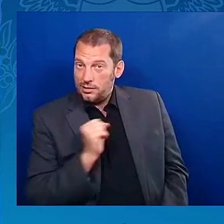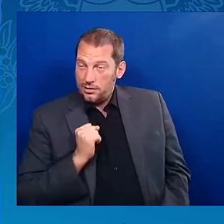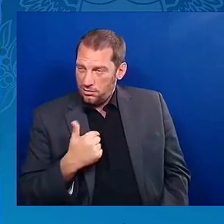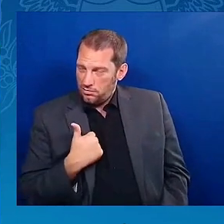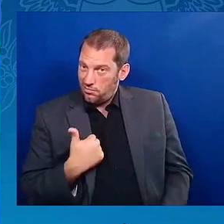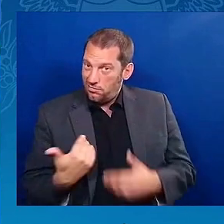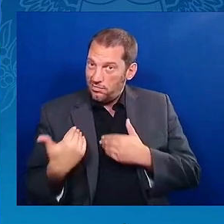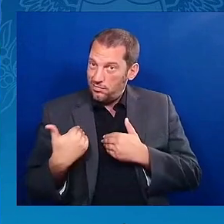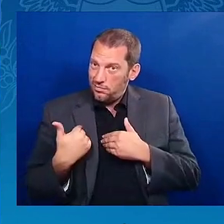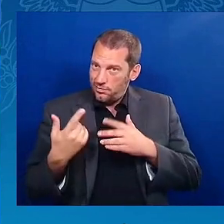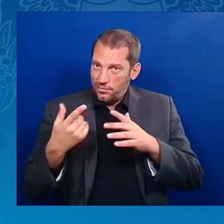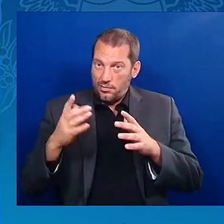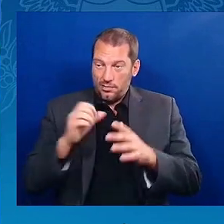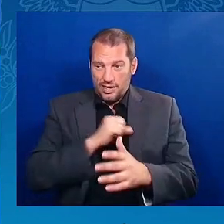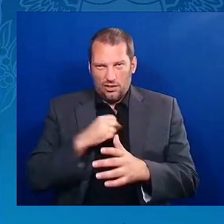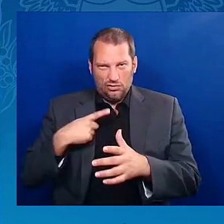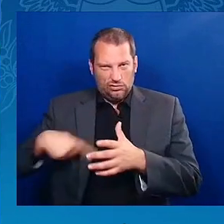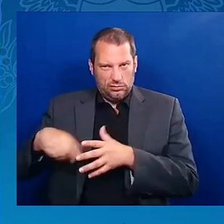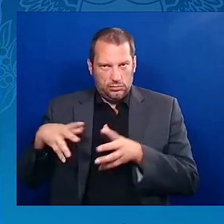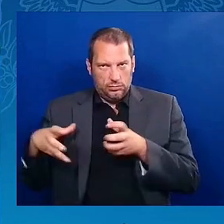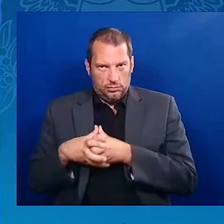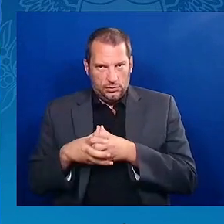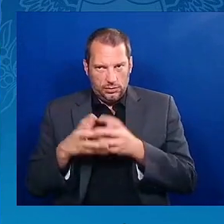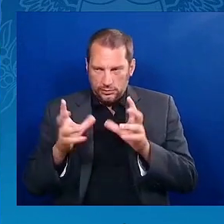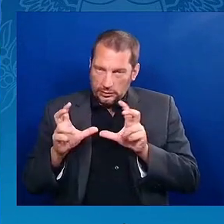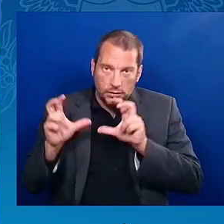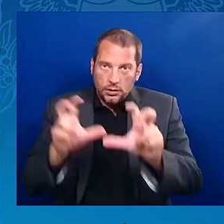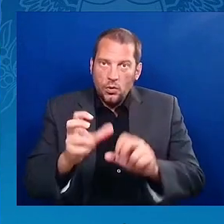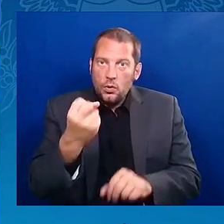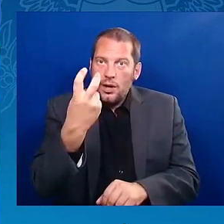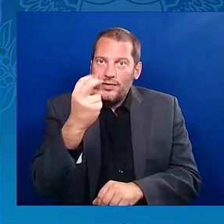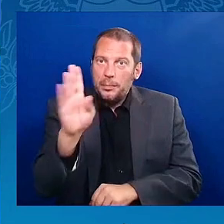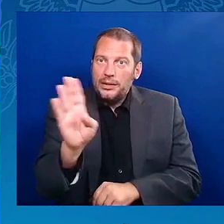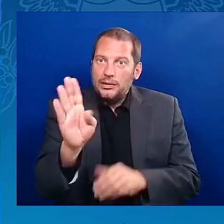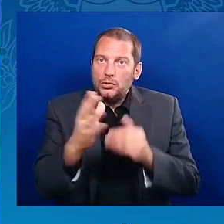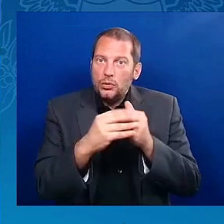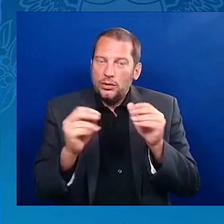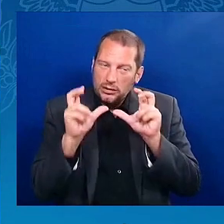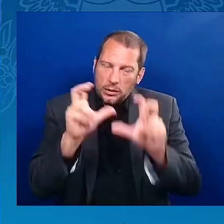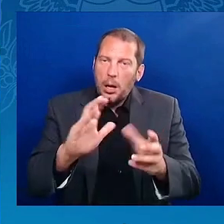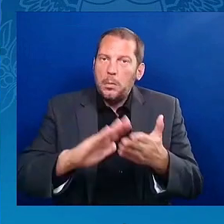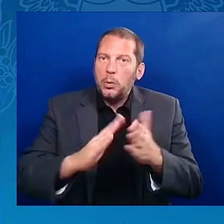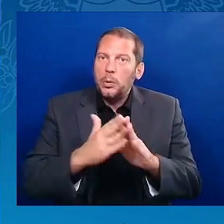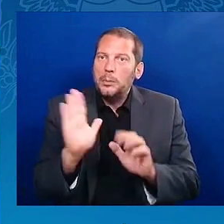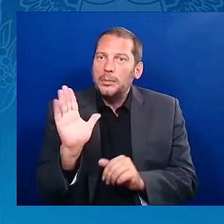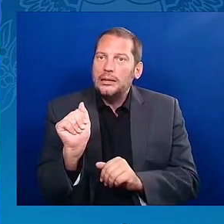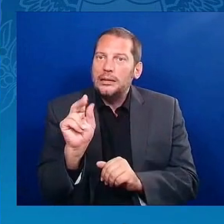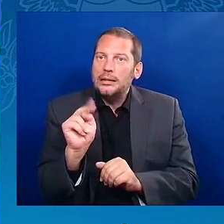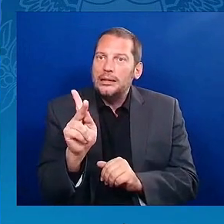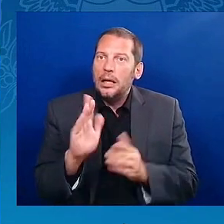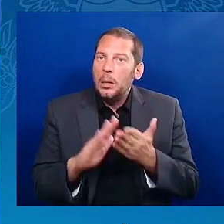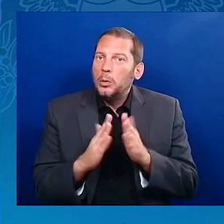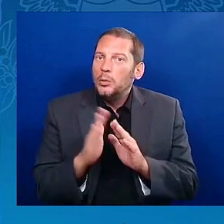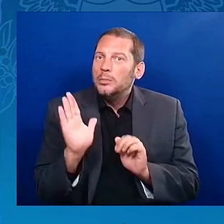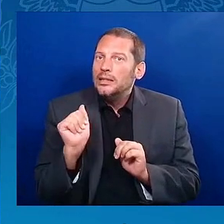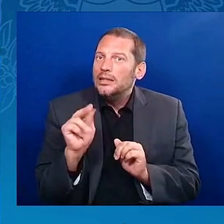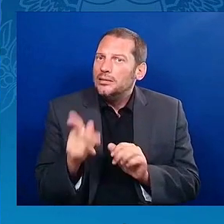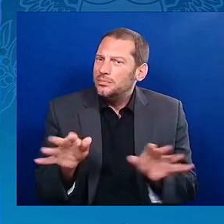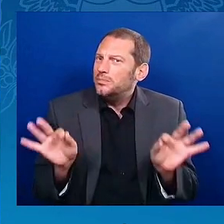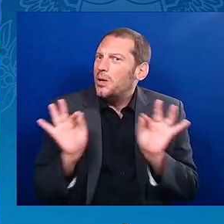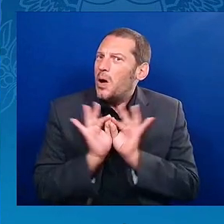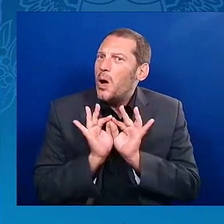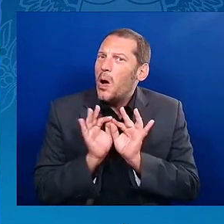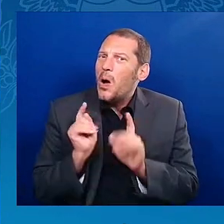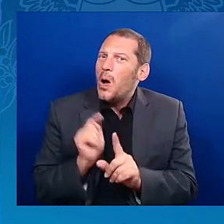the importance of community banks is they are as they are called. They're in the community, led by members of the